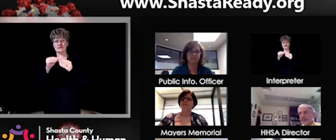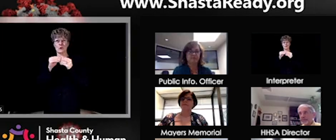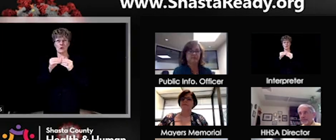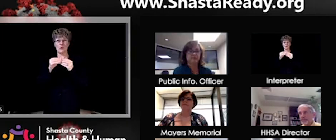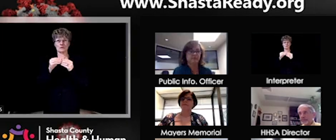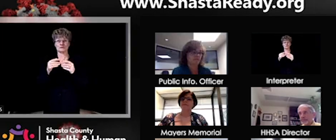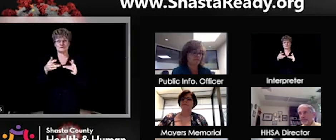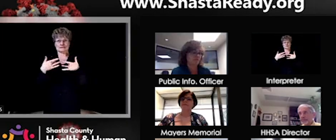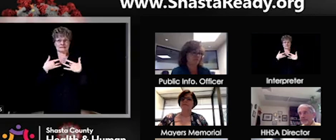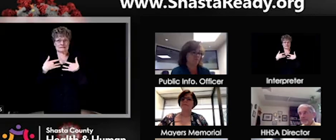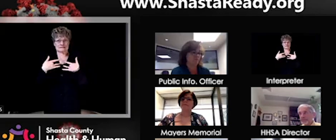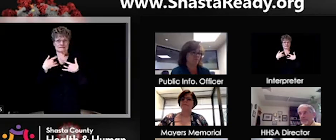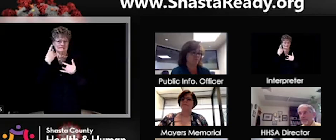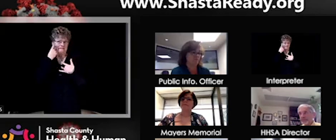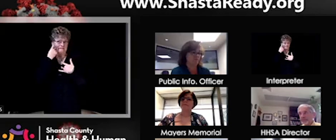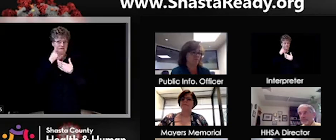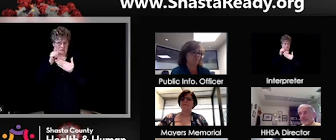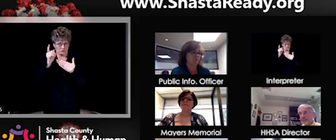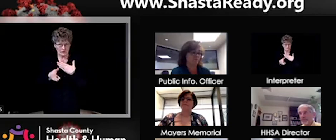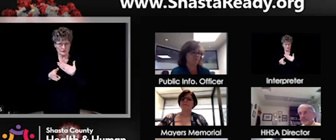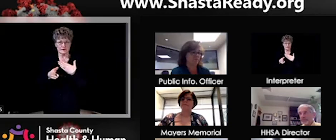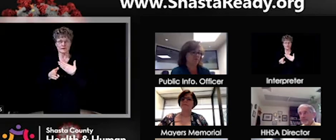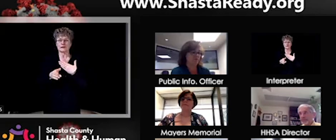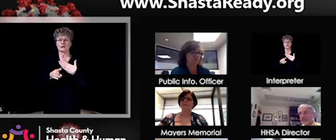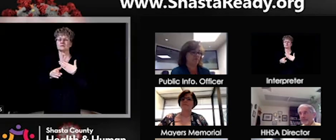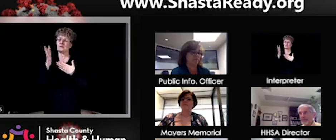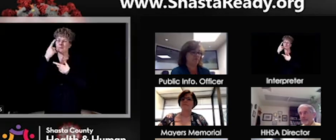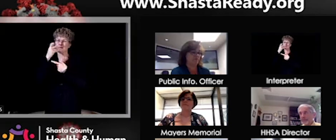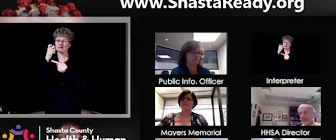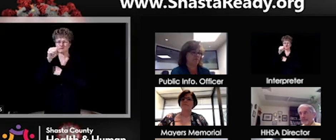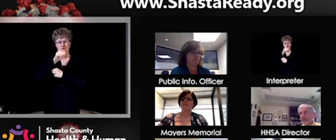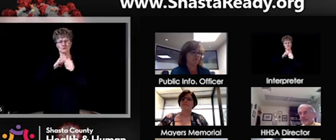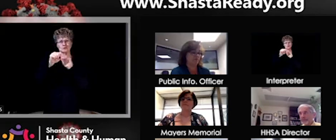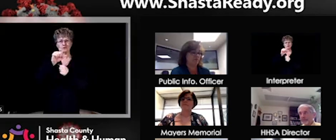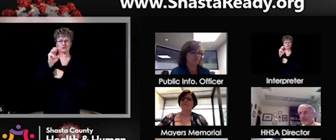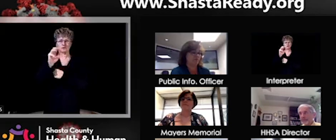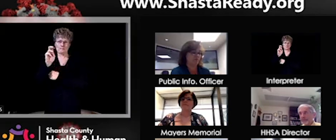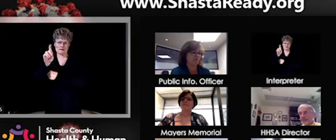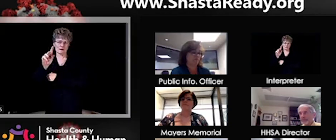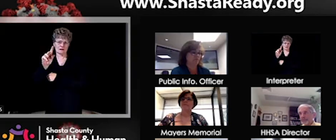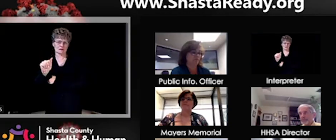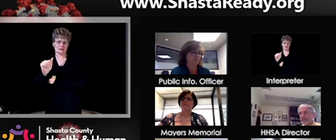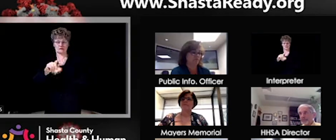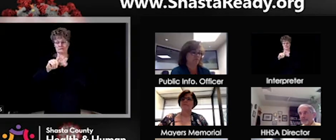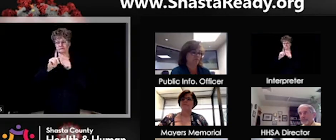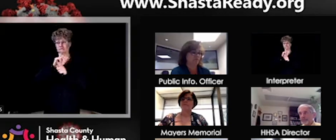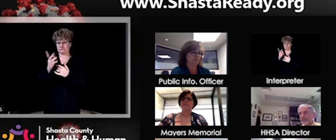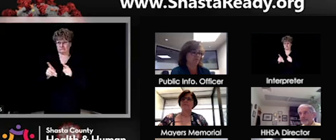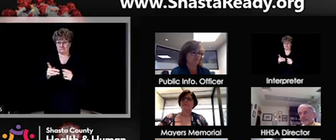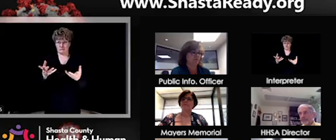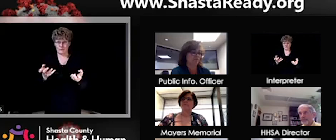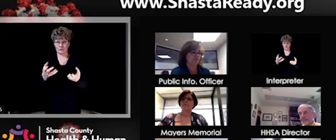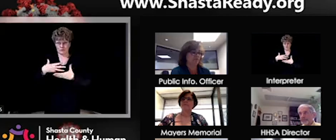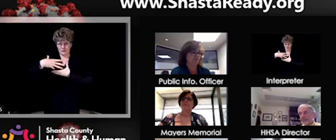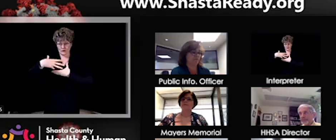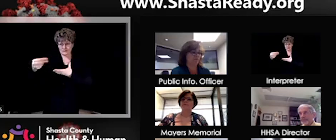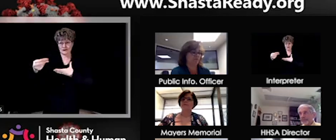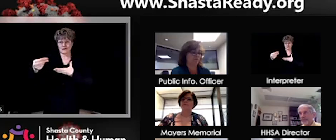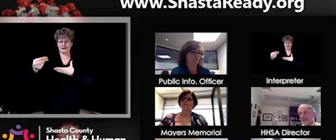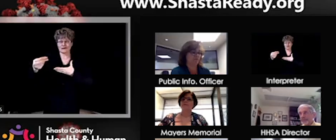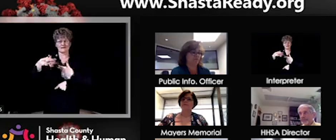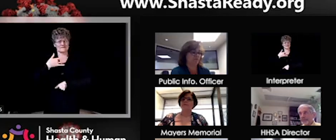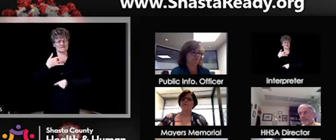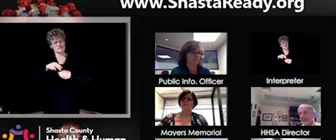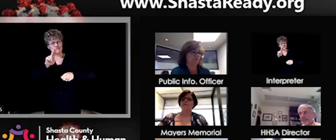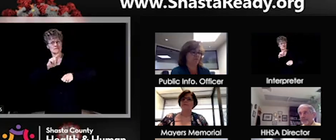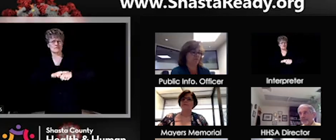people are wanting and ready to get out and have some sense of normalcy. We'll continue to work with our businesses. We've had